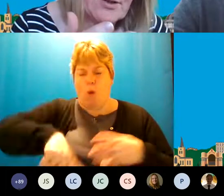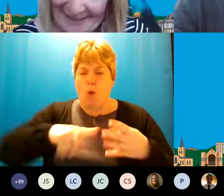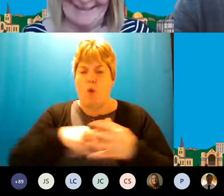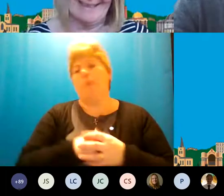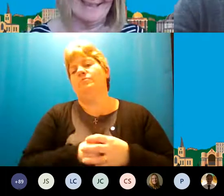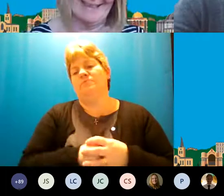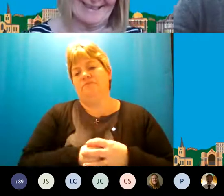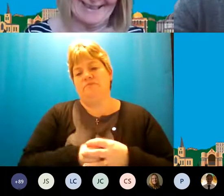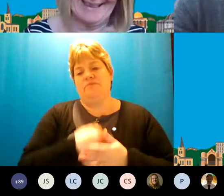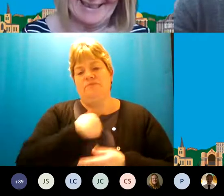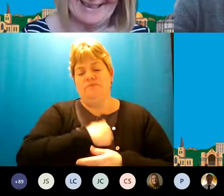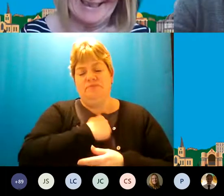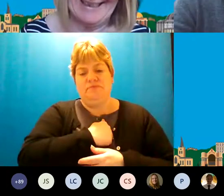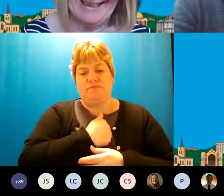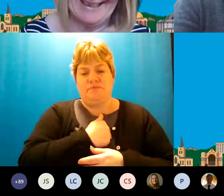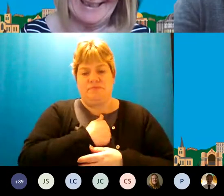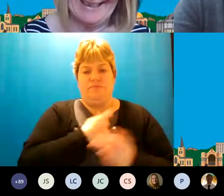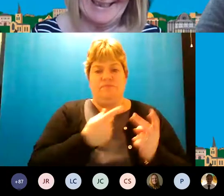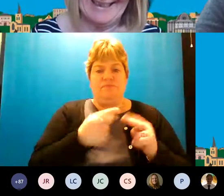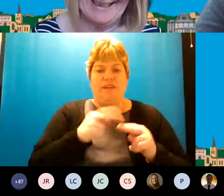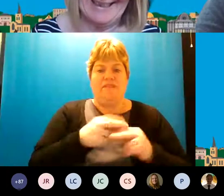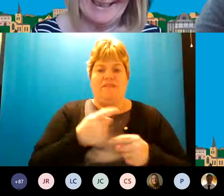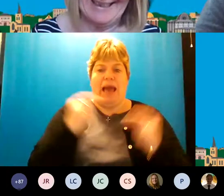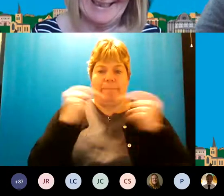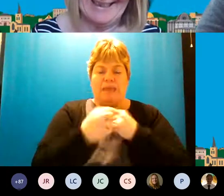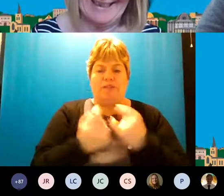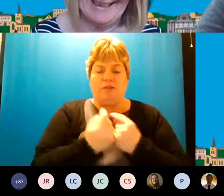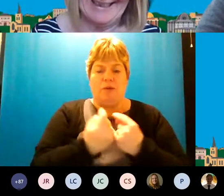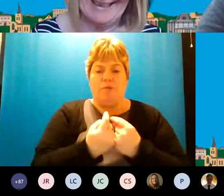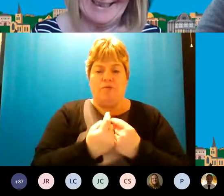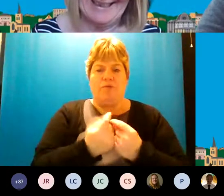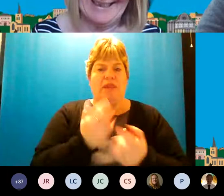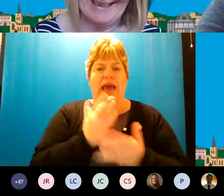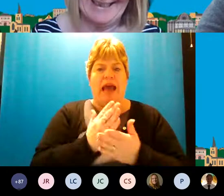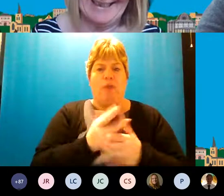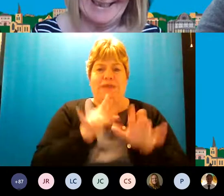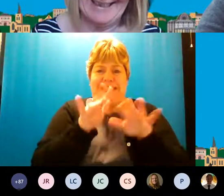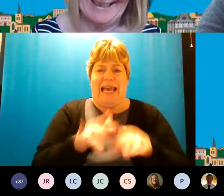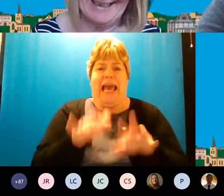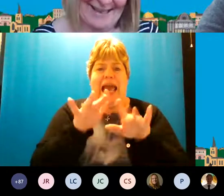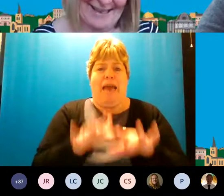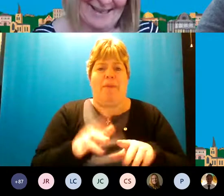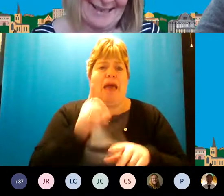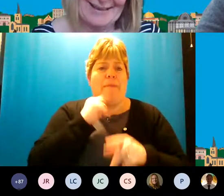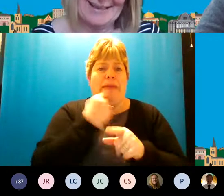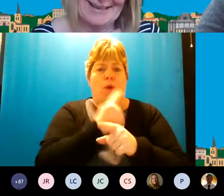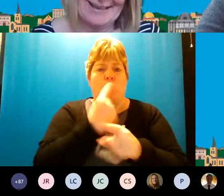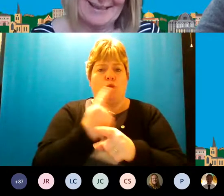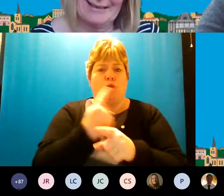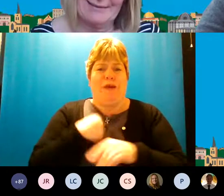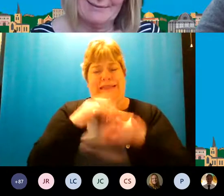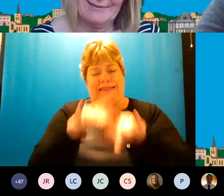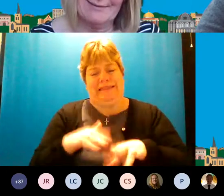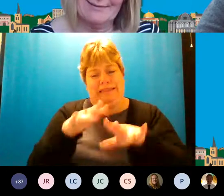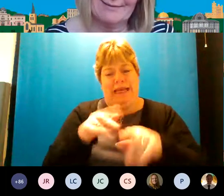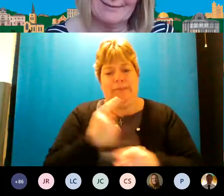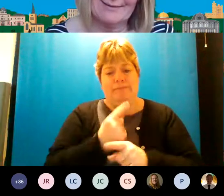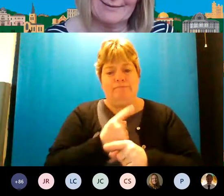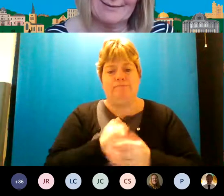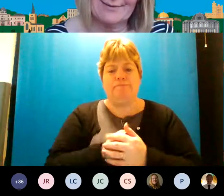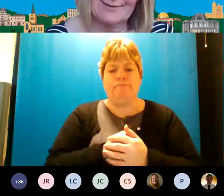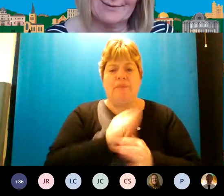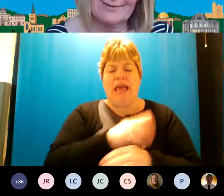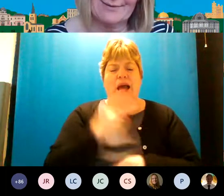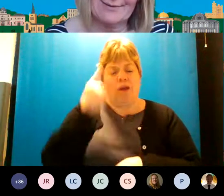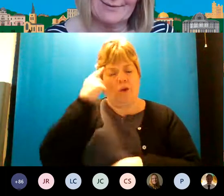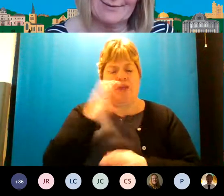right apologies apologies if i i if i missed that i was just literally typing away as people were talking um i don't think my